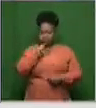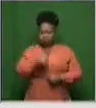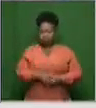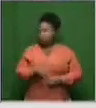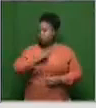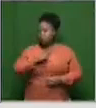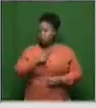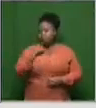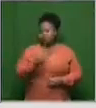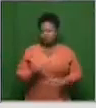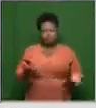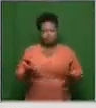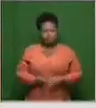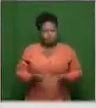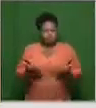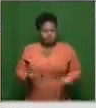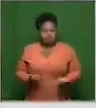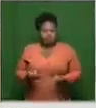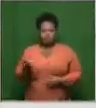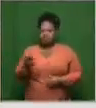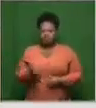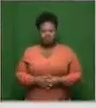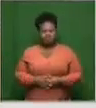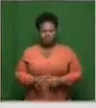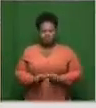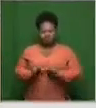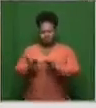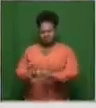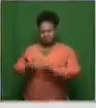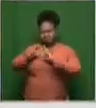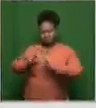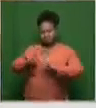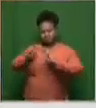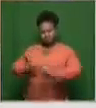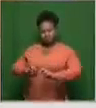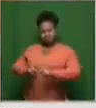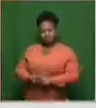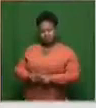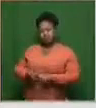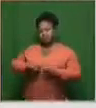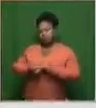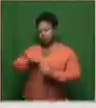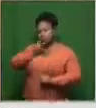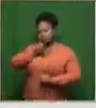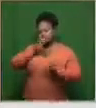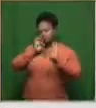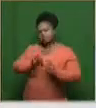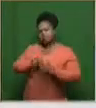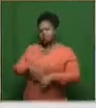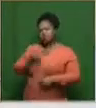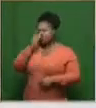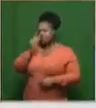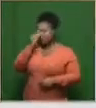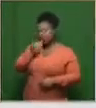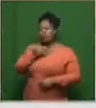the fact that, you know, there is still ongoing investigations and treatment to get a precise flu vaccine,